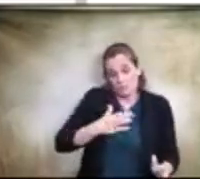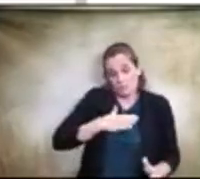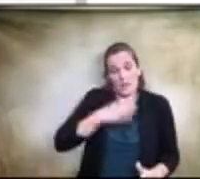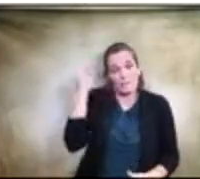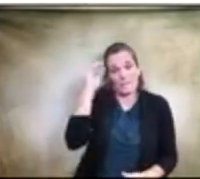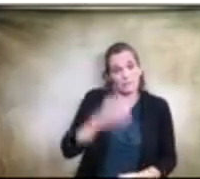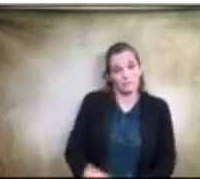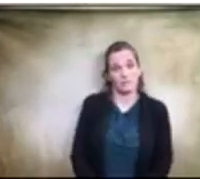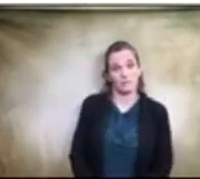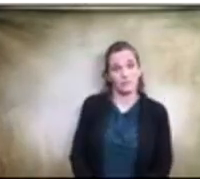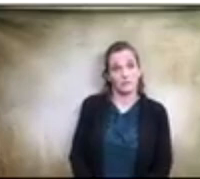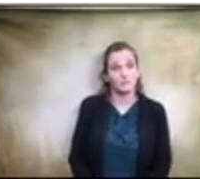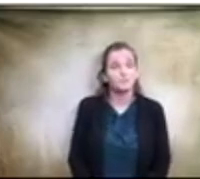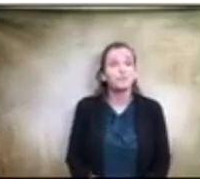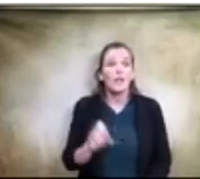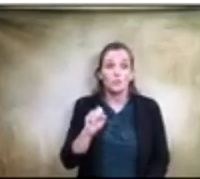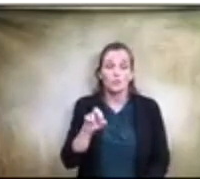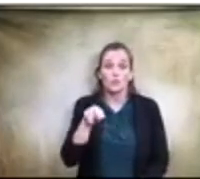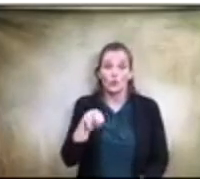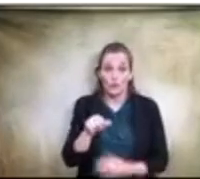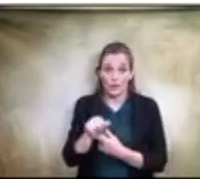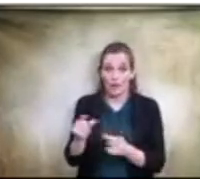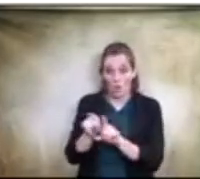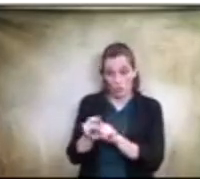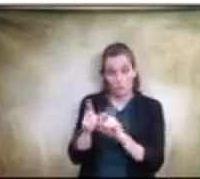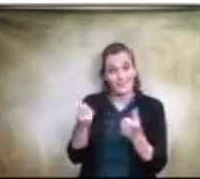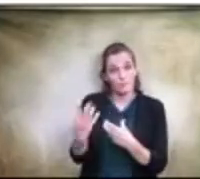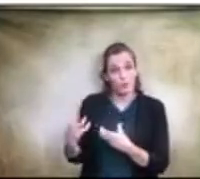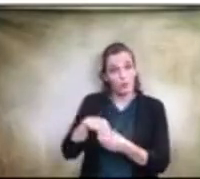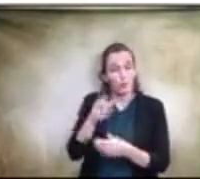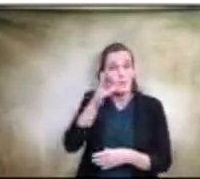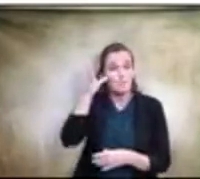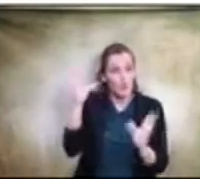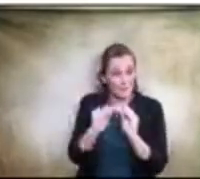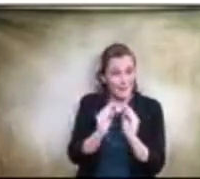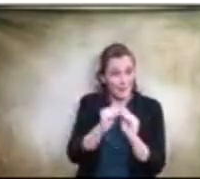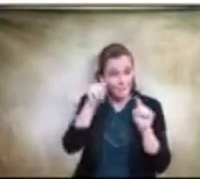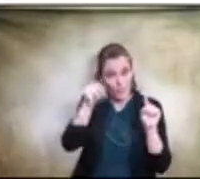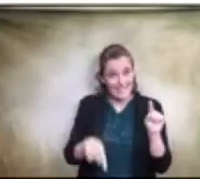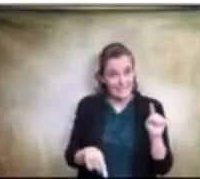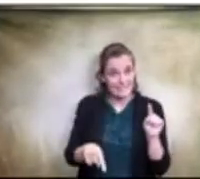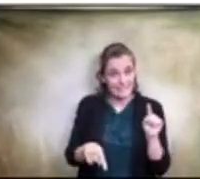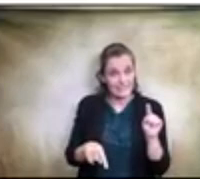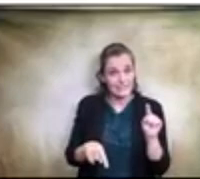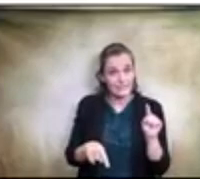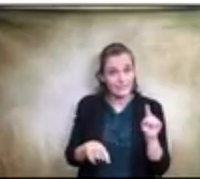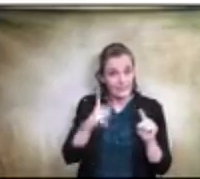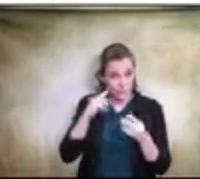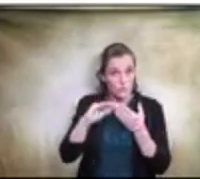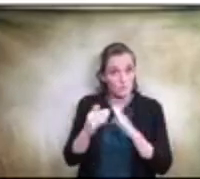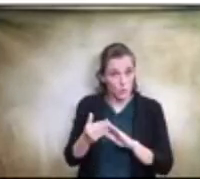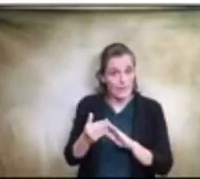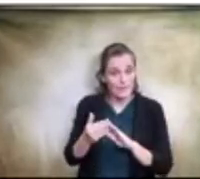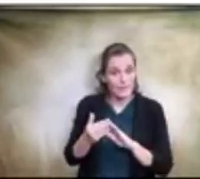And Dr. Yearwood, we also need to include a parent meeting for this as well. And see what the community wants,